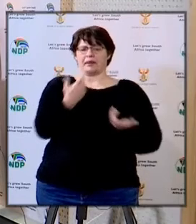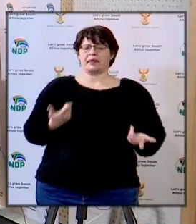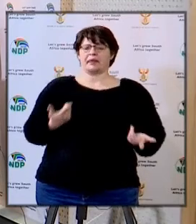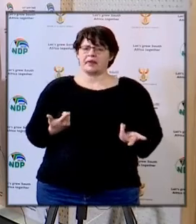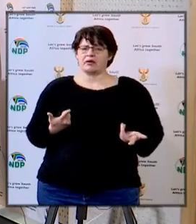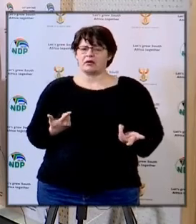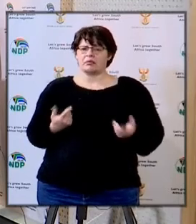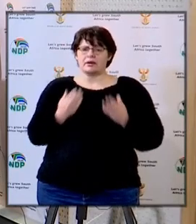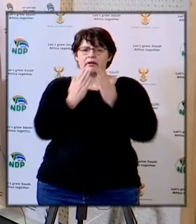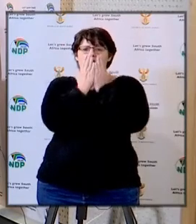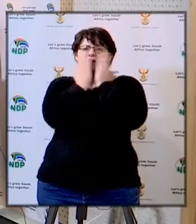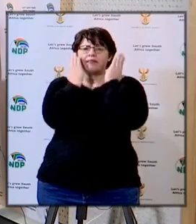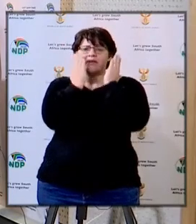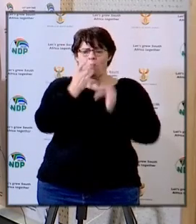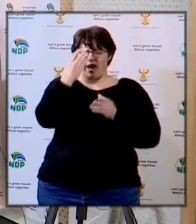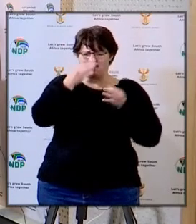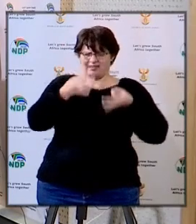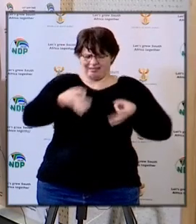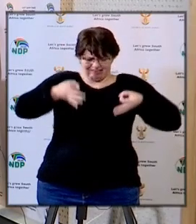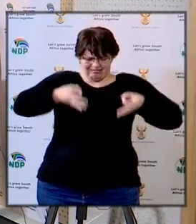that are only one layer